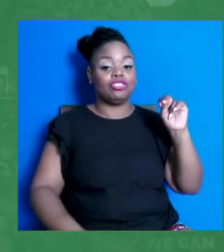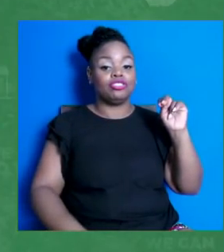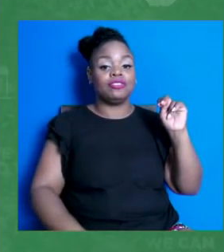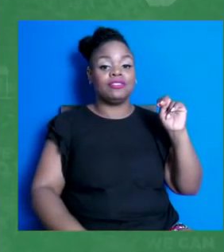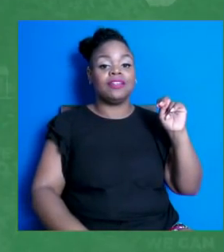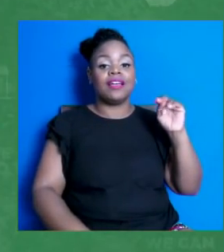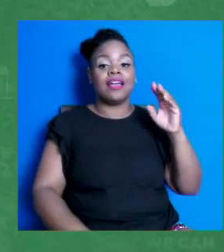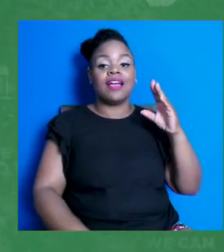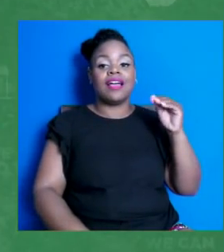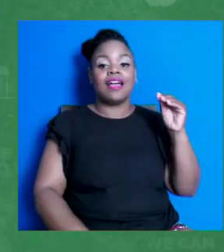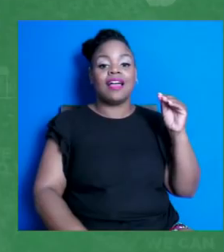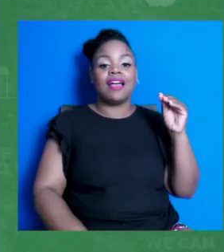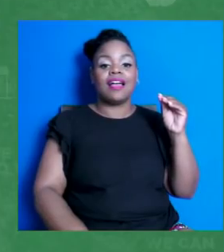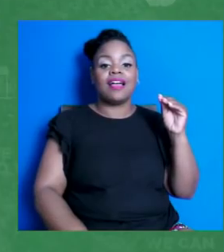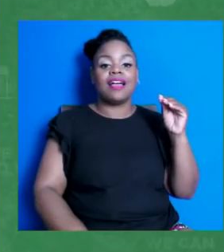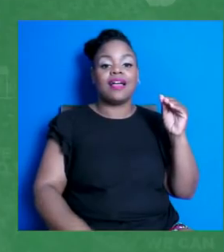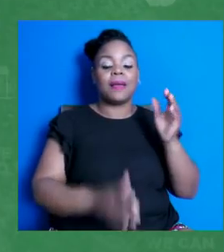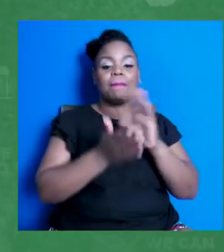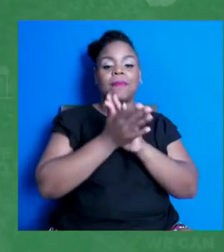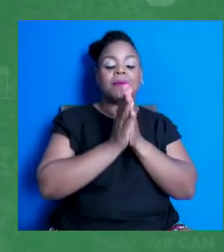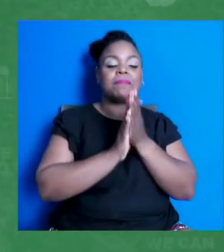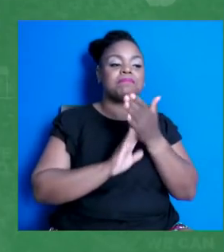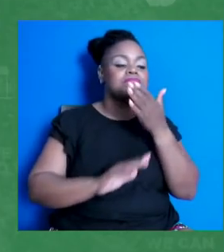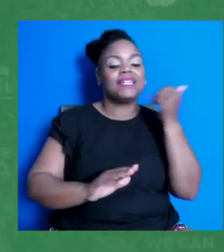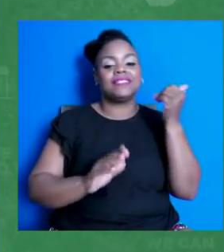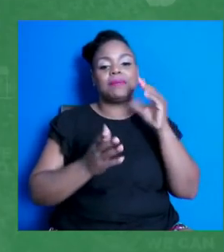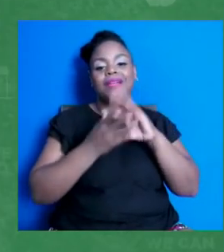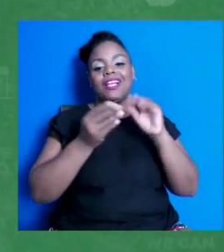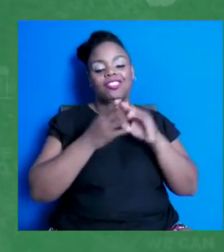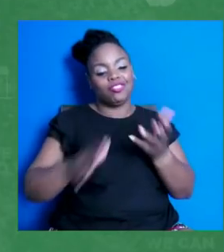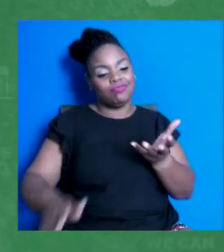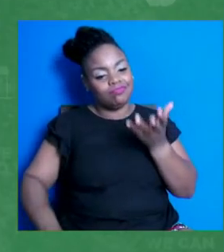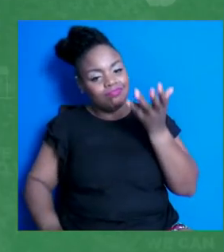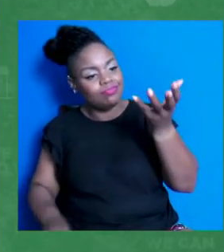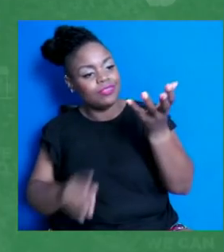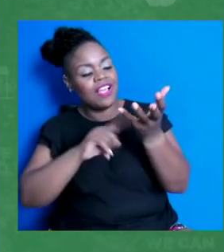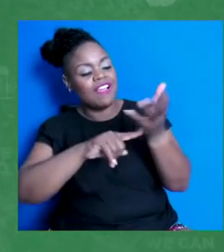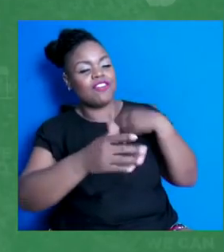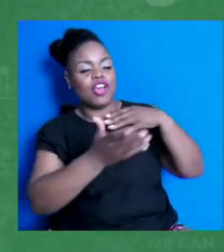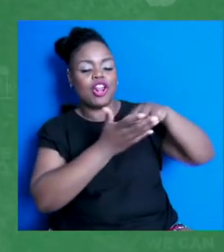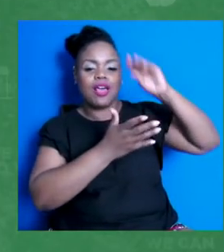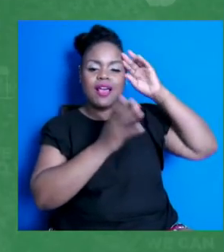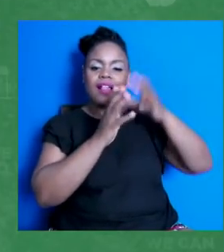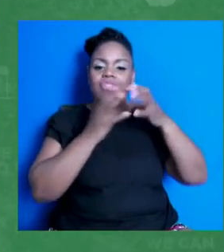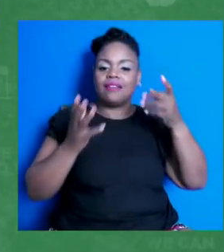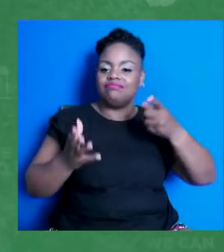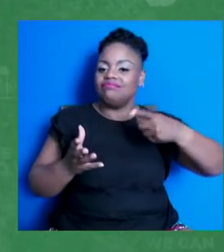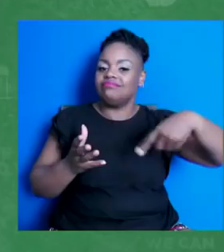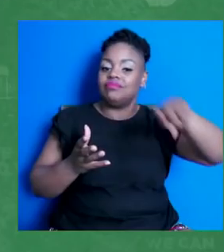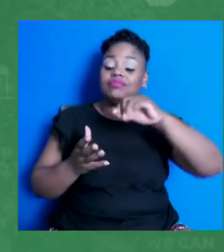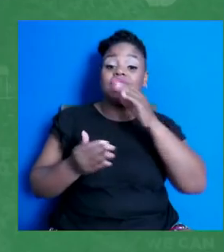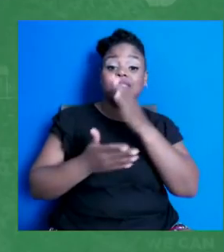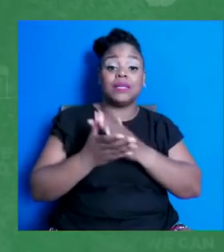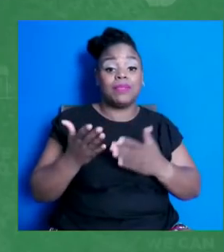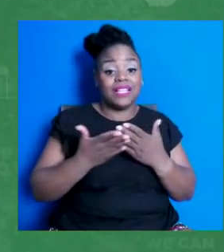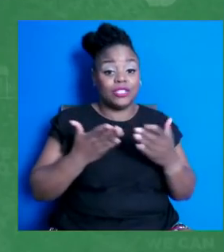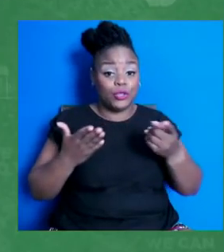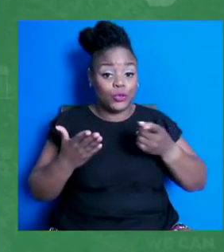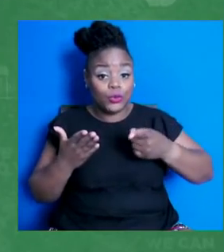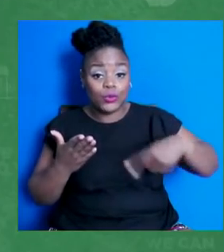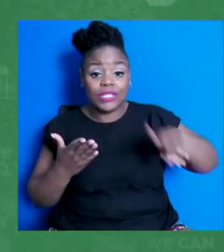And I've learned a lot of how to do that. And some of the things that you need to hear and your peers need to hear to get vaccinated.